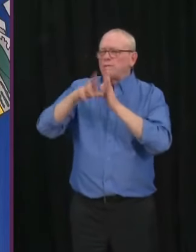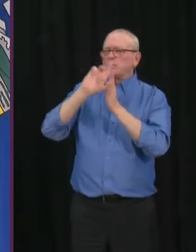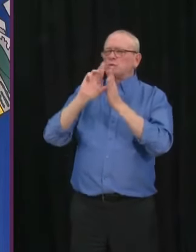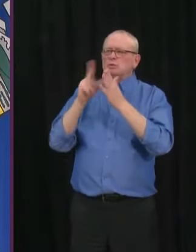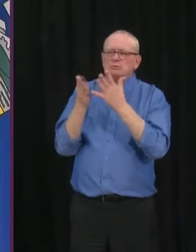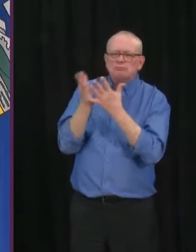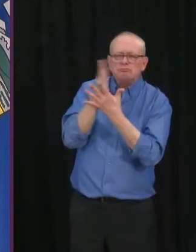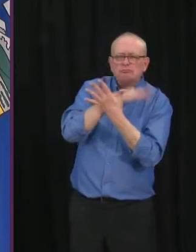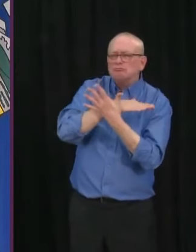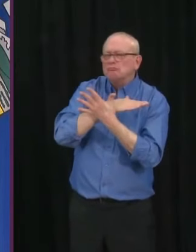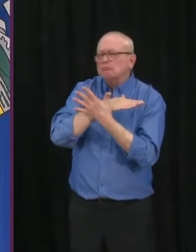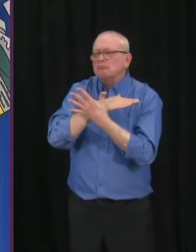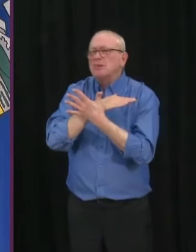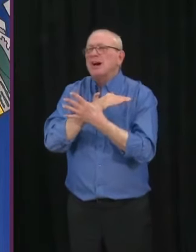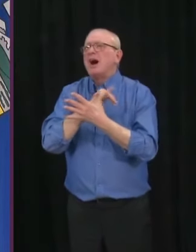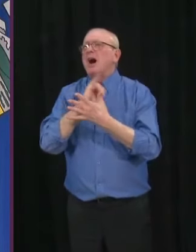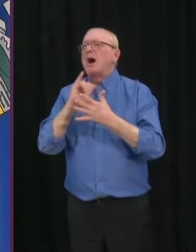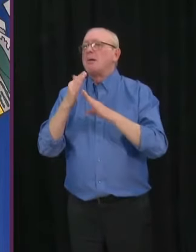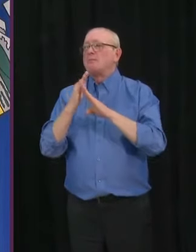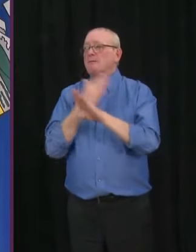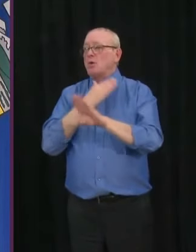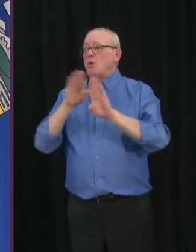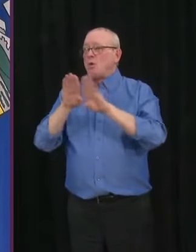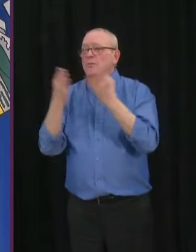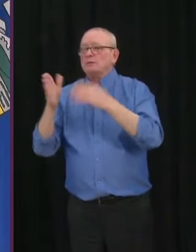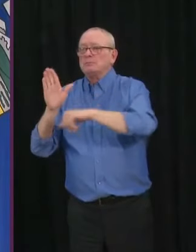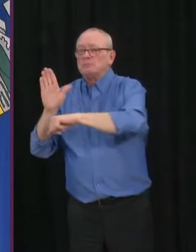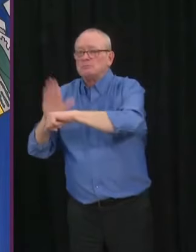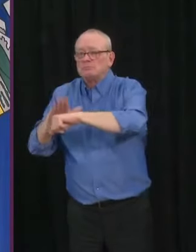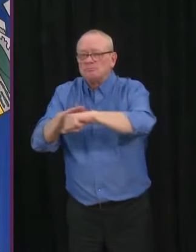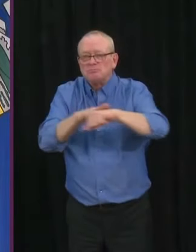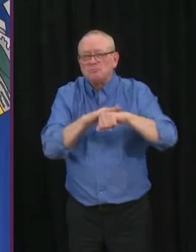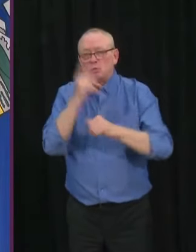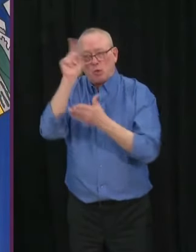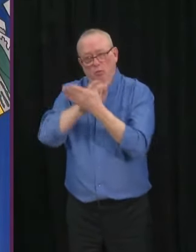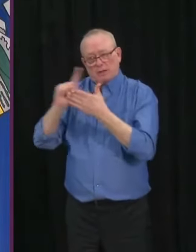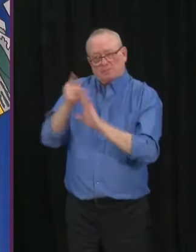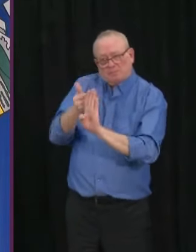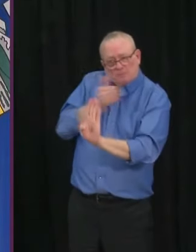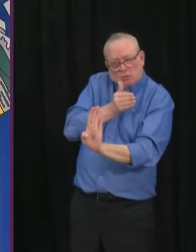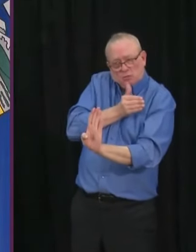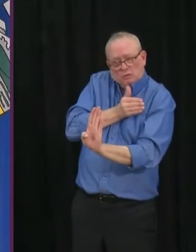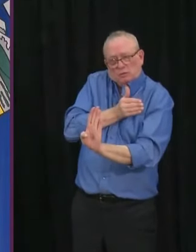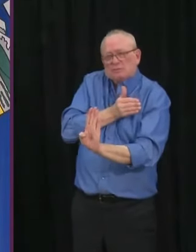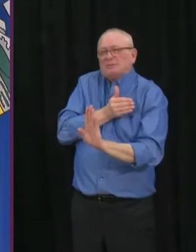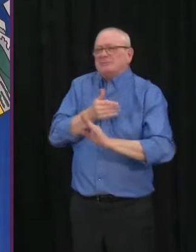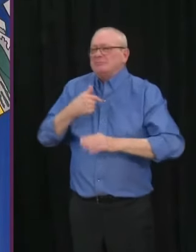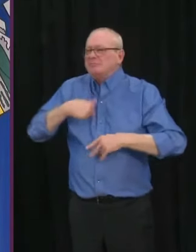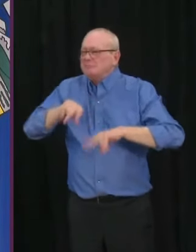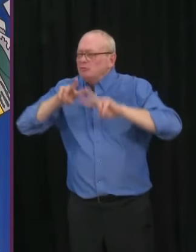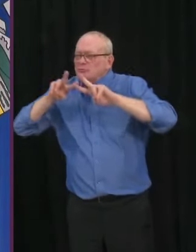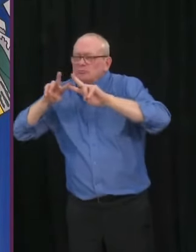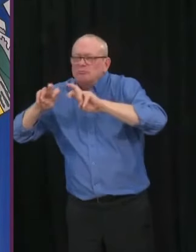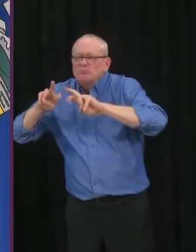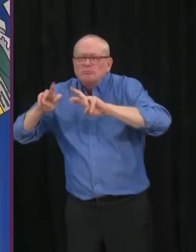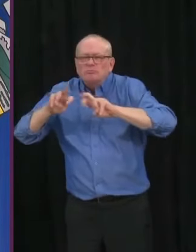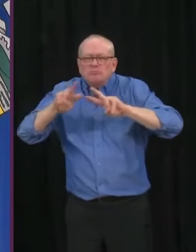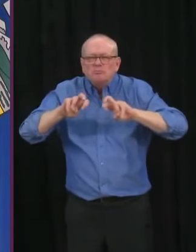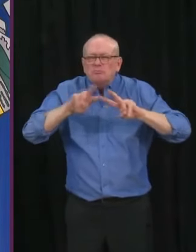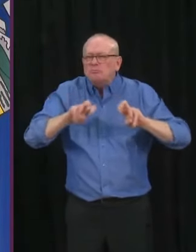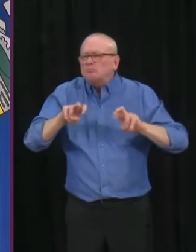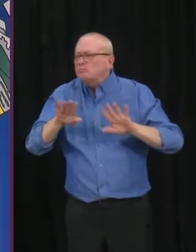notice of one week. So, we did a review. We looked at the data. We looked at the metrics